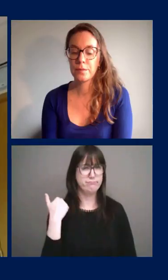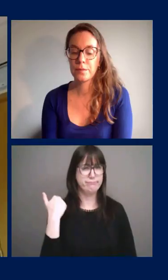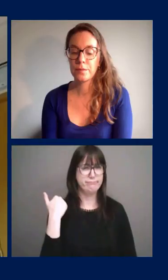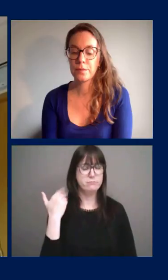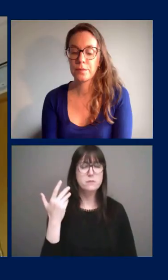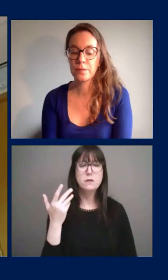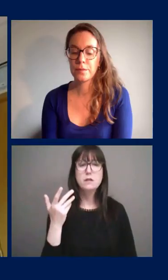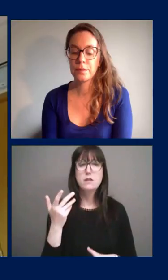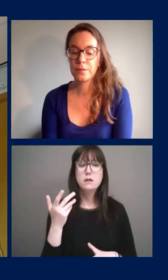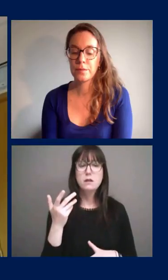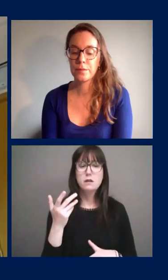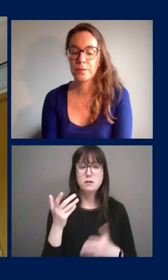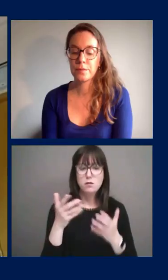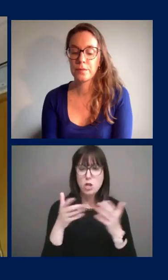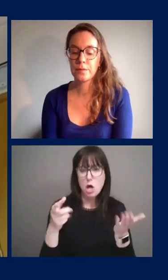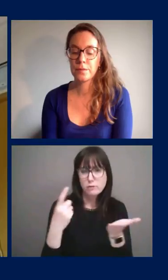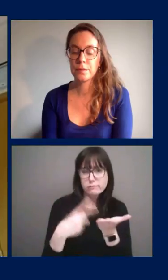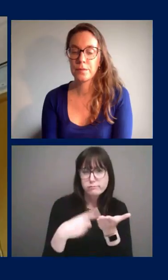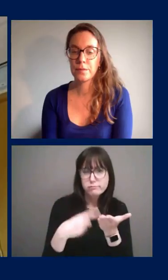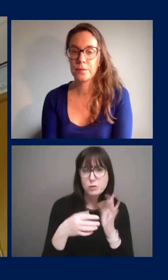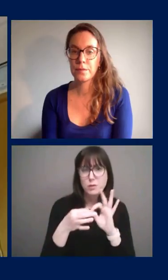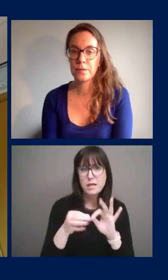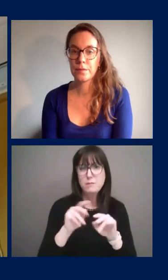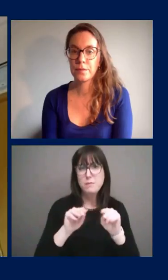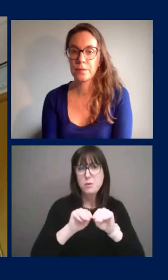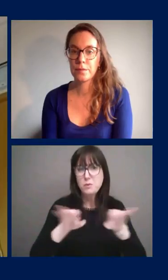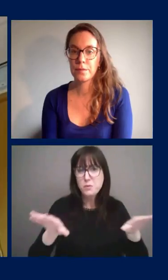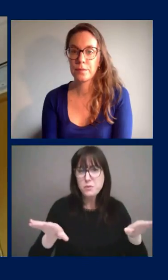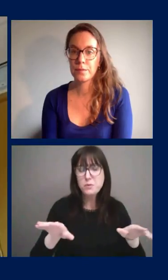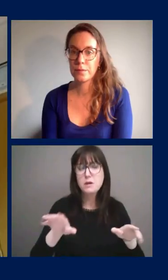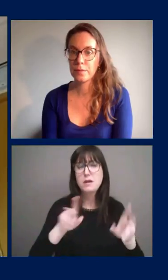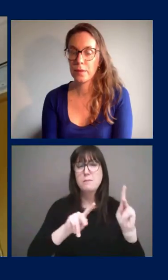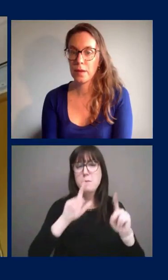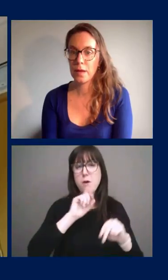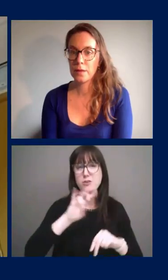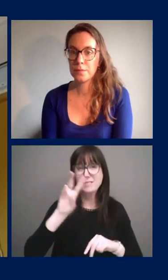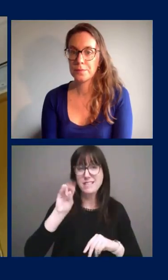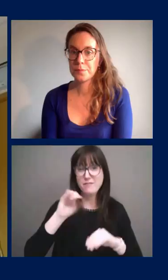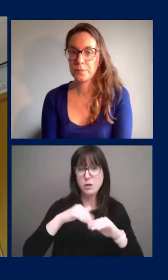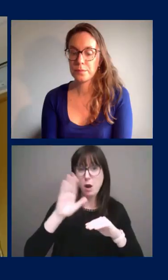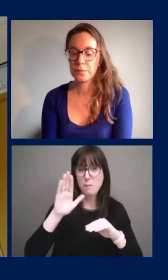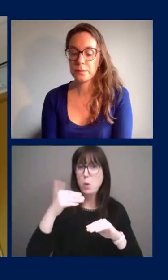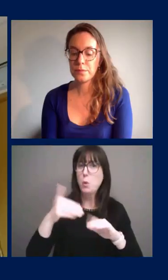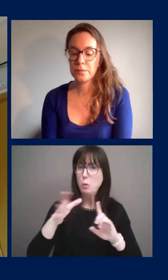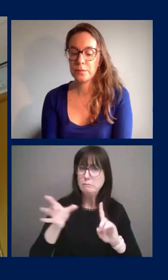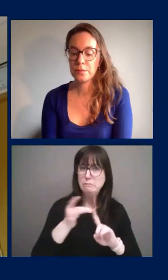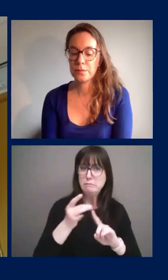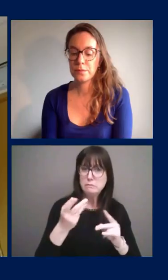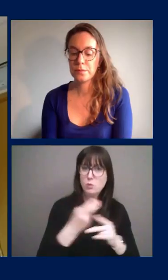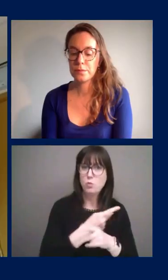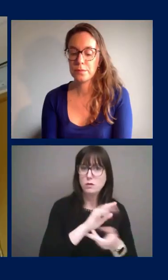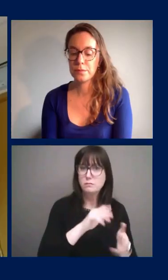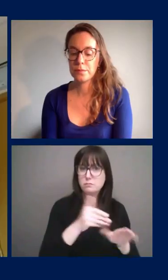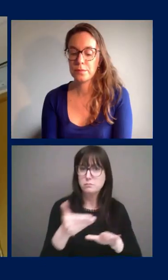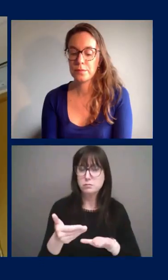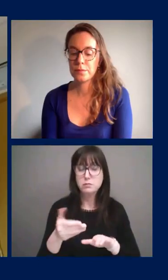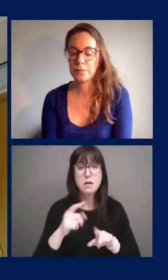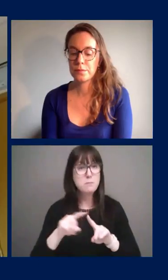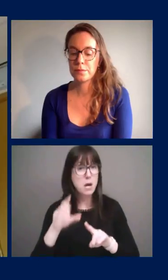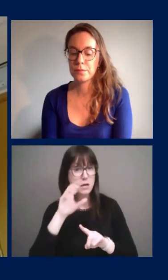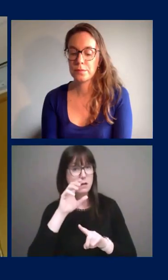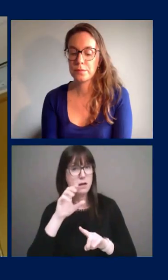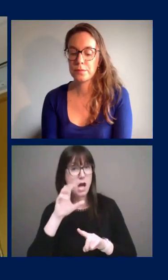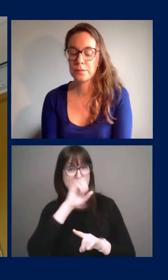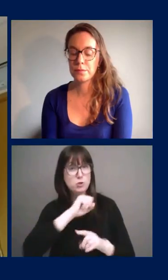attention about the infection rate in people over 70 or seniors but we shouldn't assume that young people aren't getting it